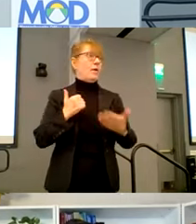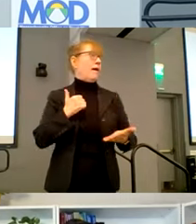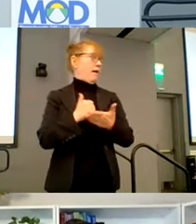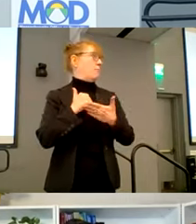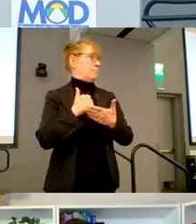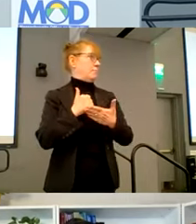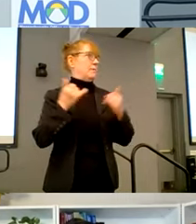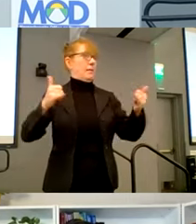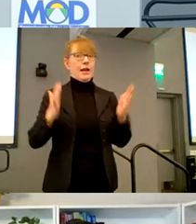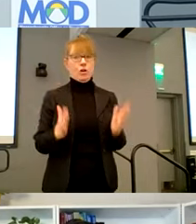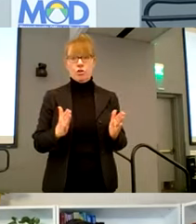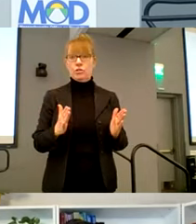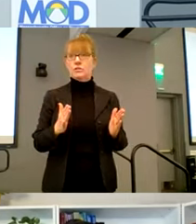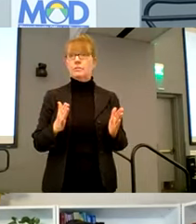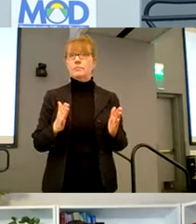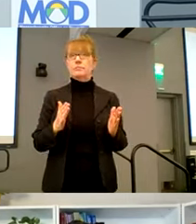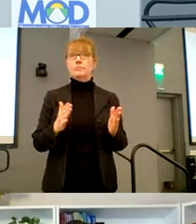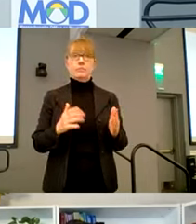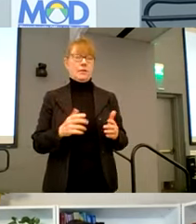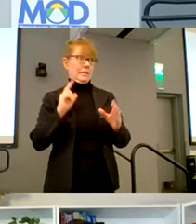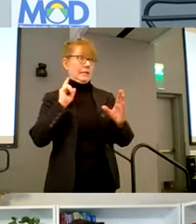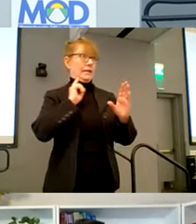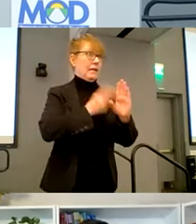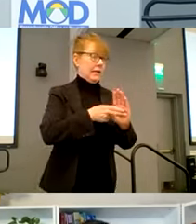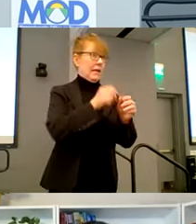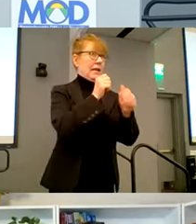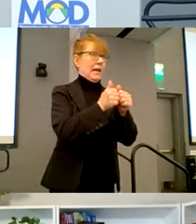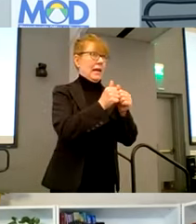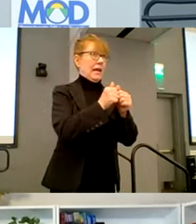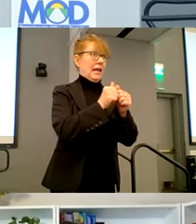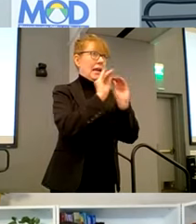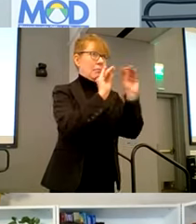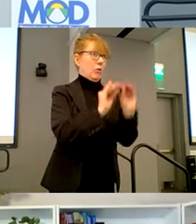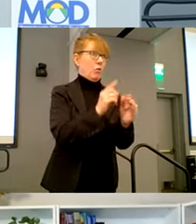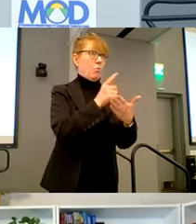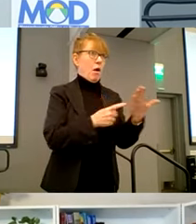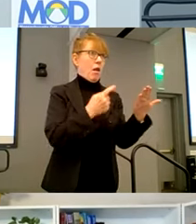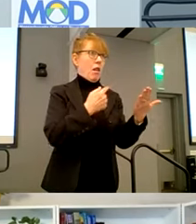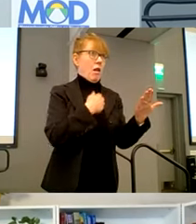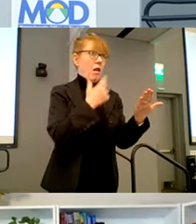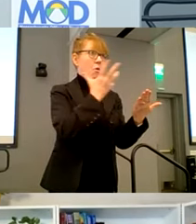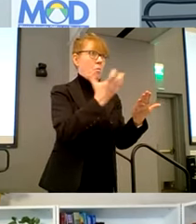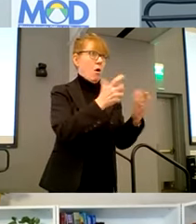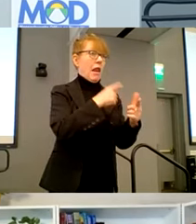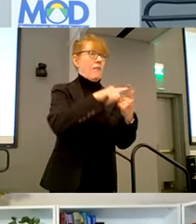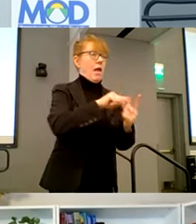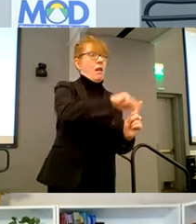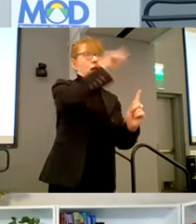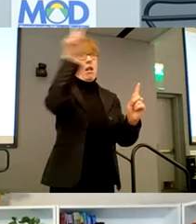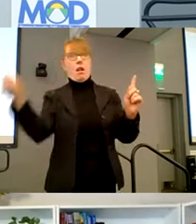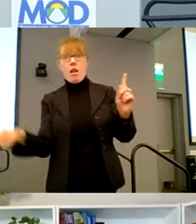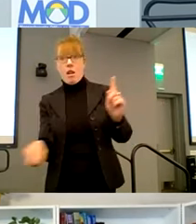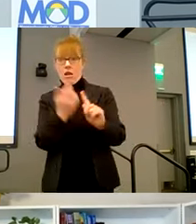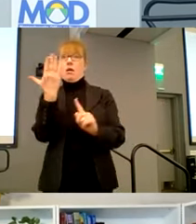enter this loop of inputting what they want into the game and then having the game spit out or respond to the